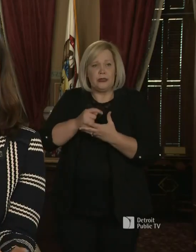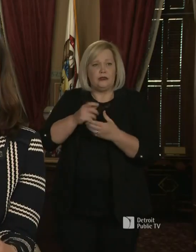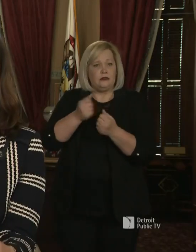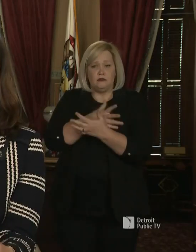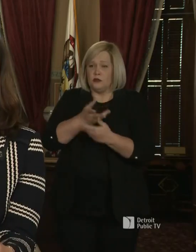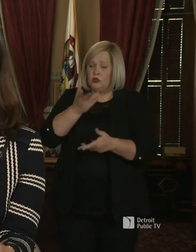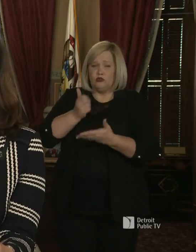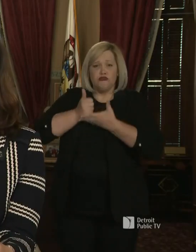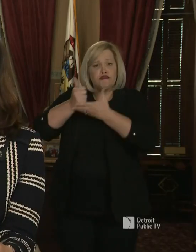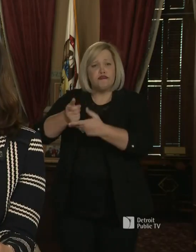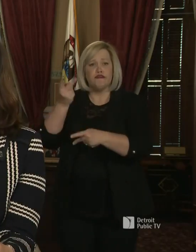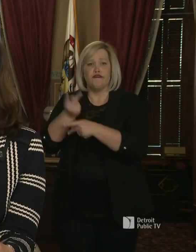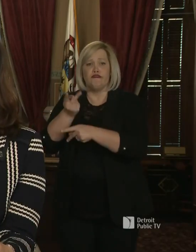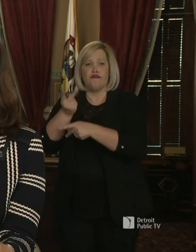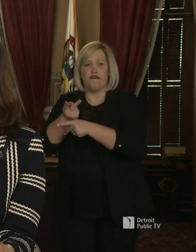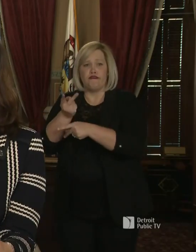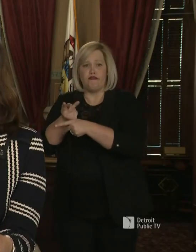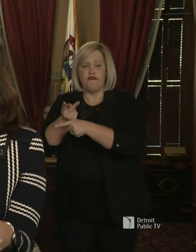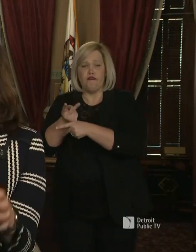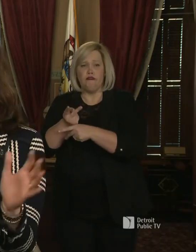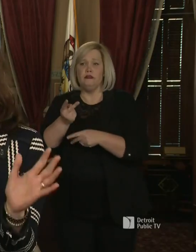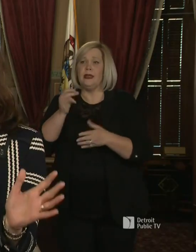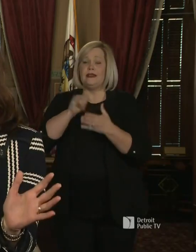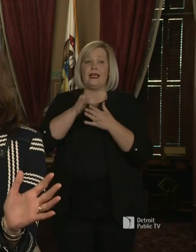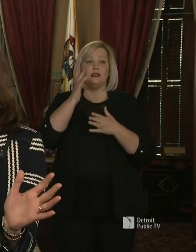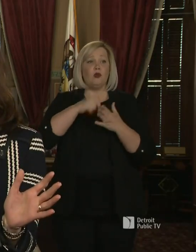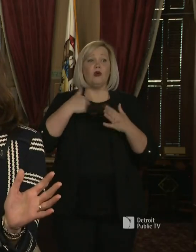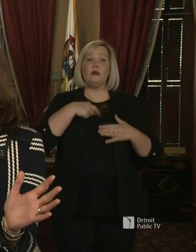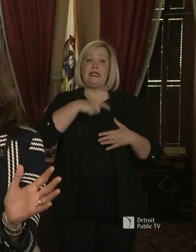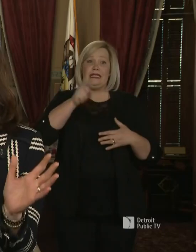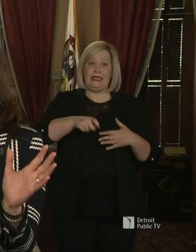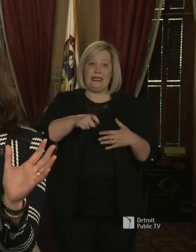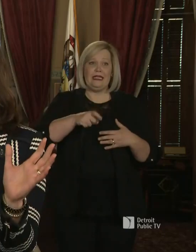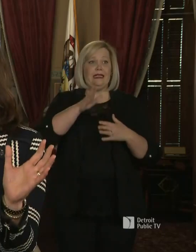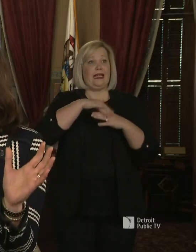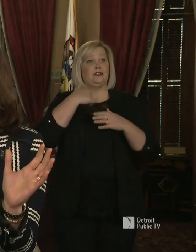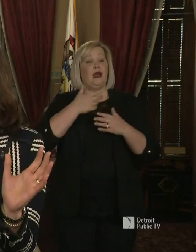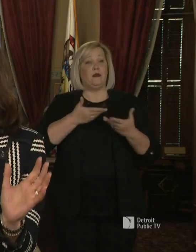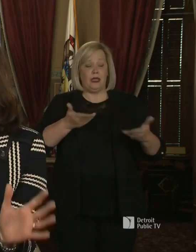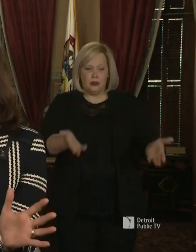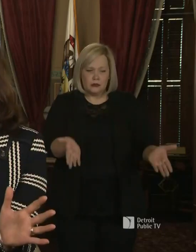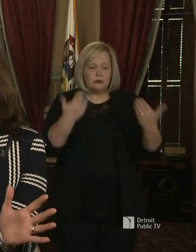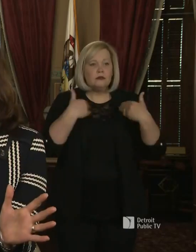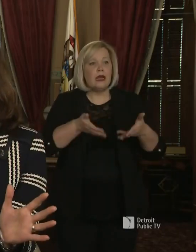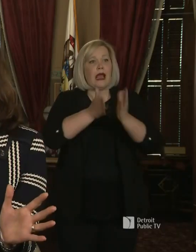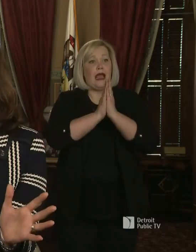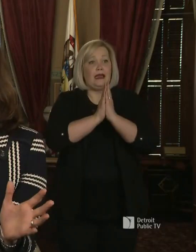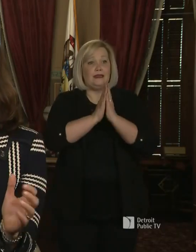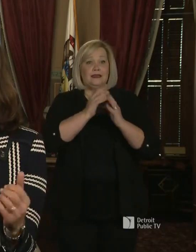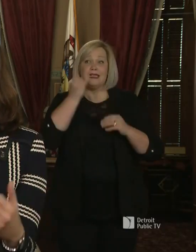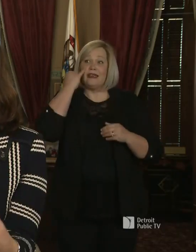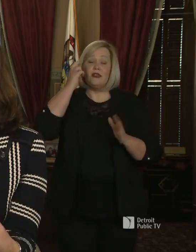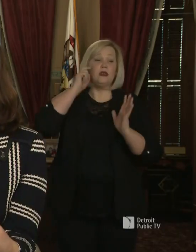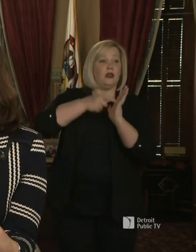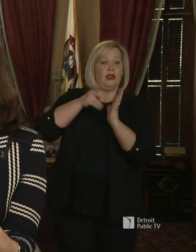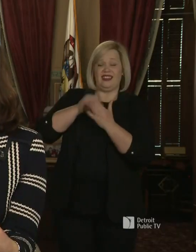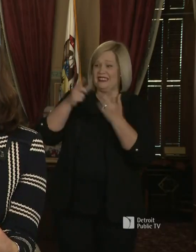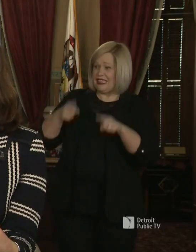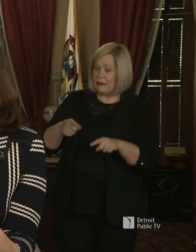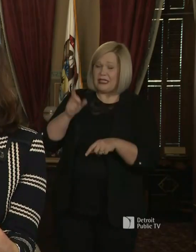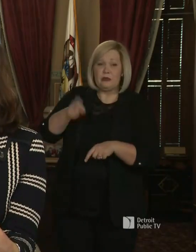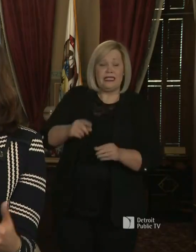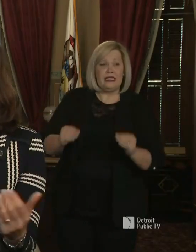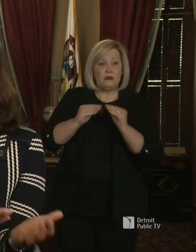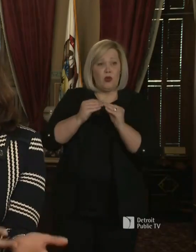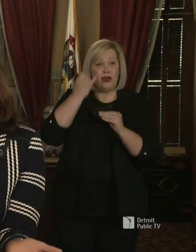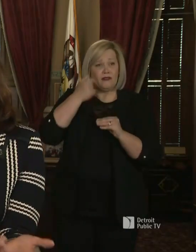we will have as a state and that's precisely why we've put the call out to saying, if you're, if you're seeing this is happening, if you have a connection to